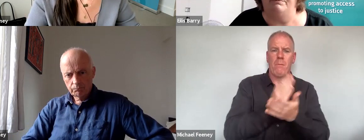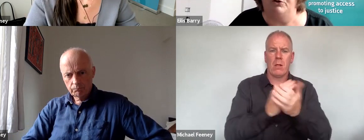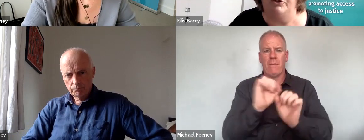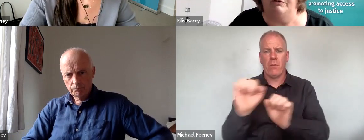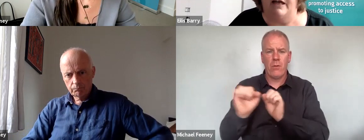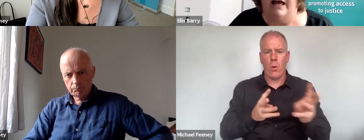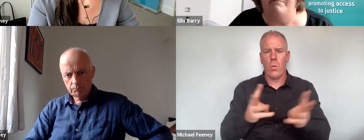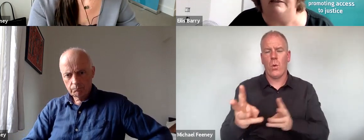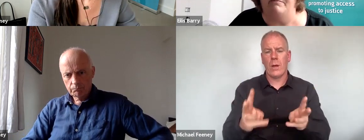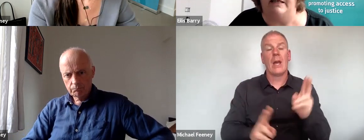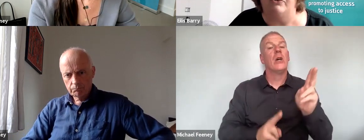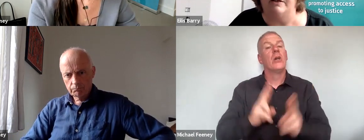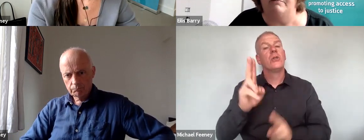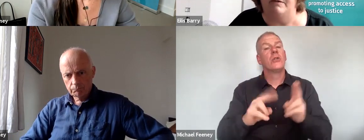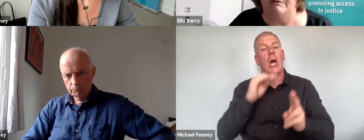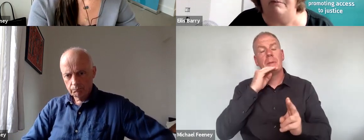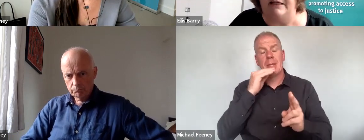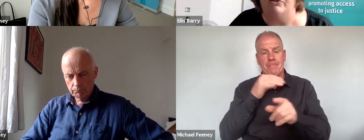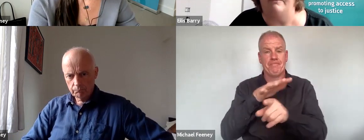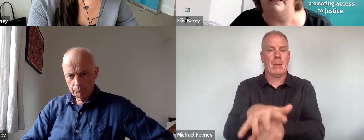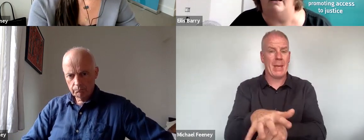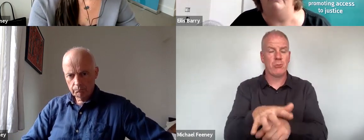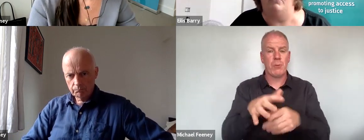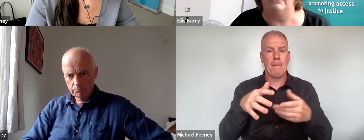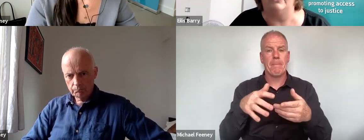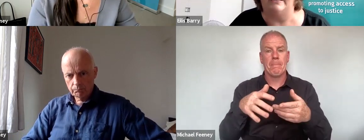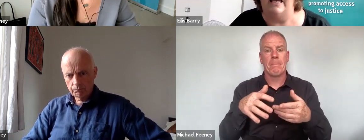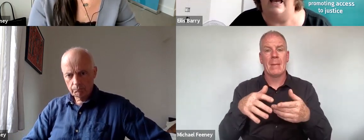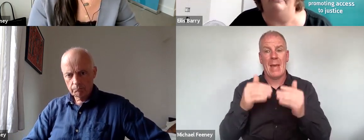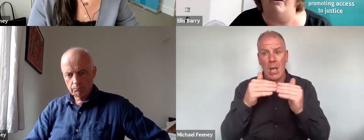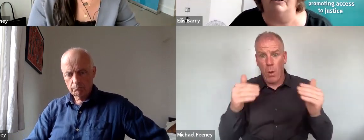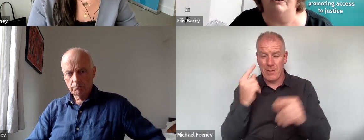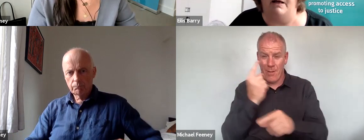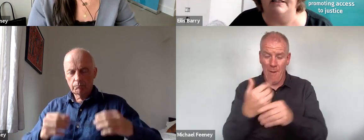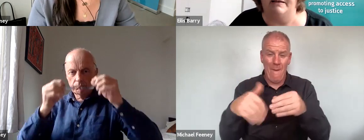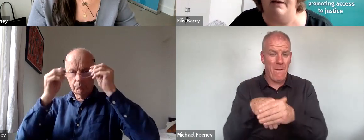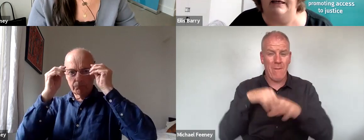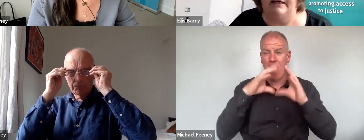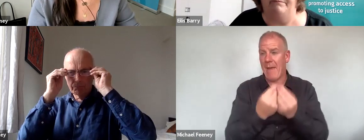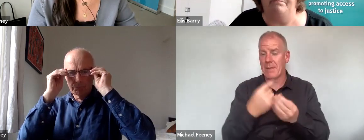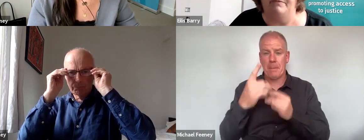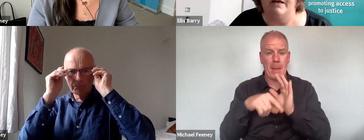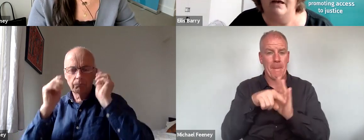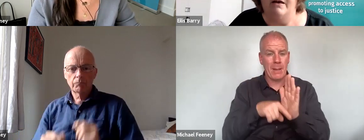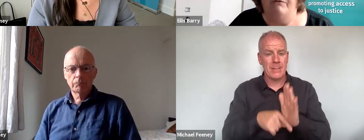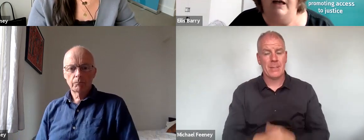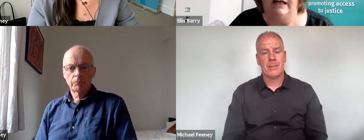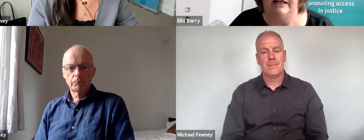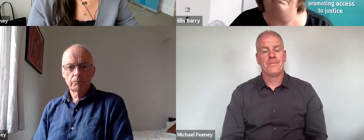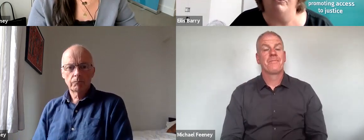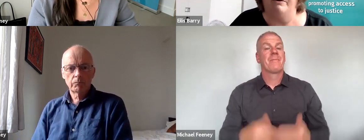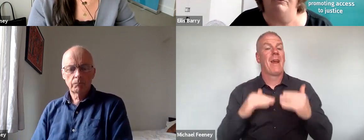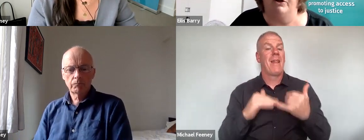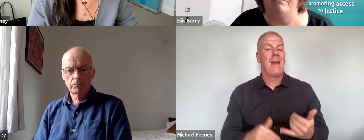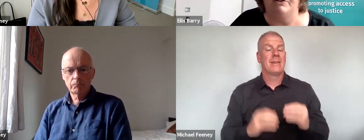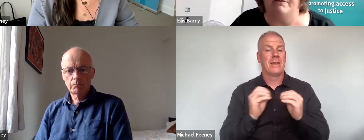And this should put the mainstreaming of equality at the heart of policymaking. Finally,